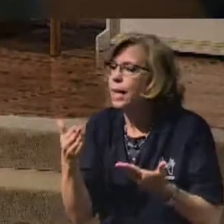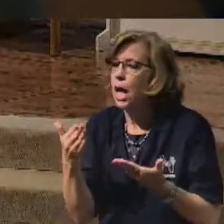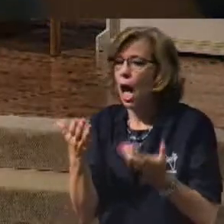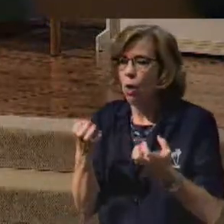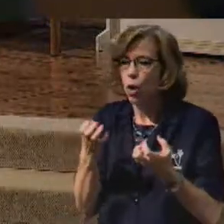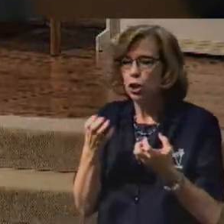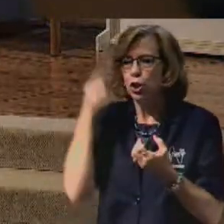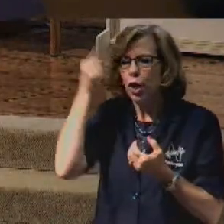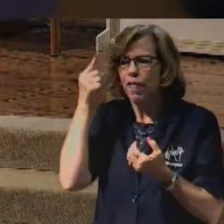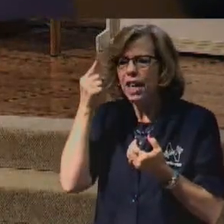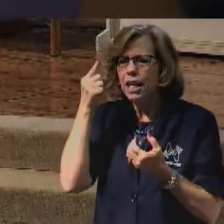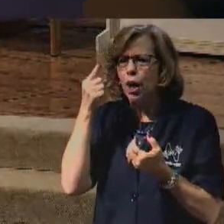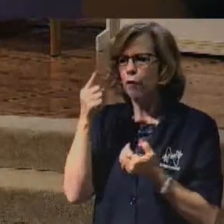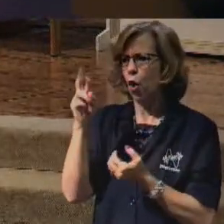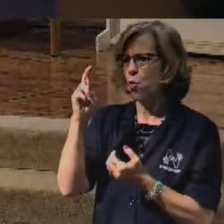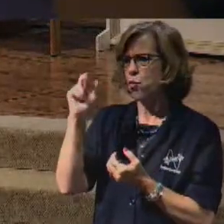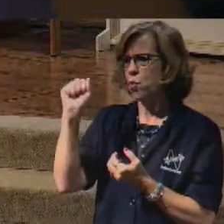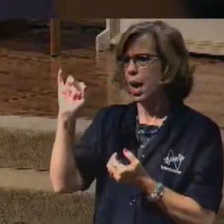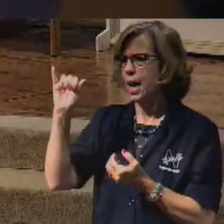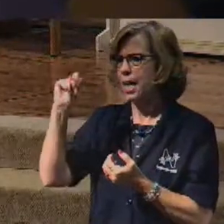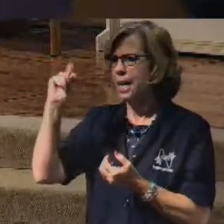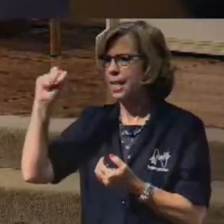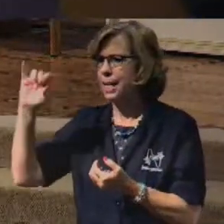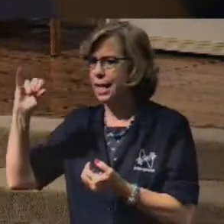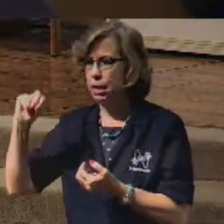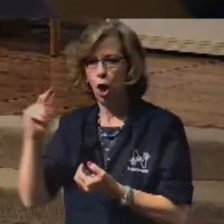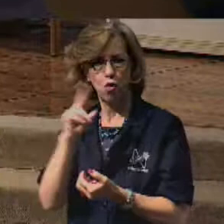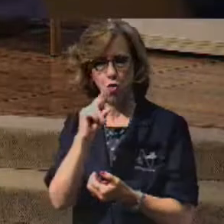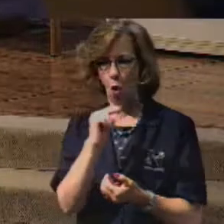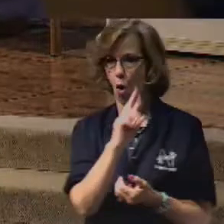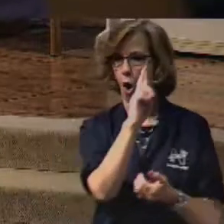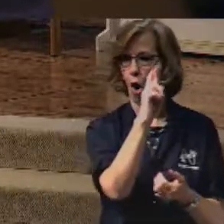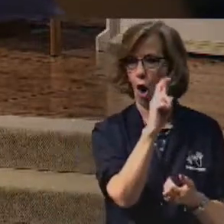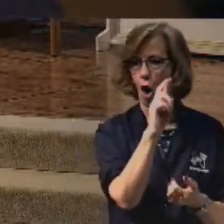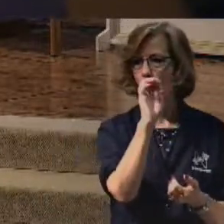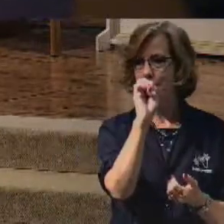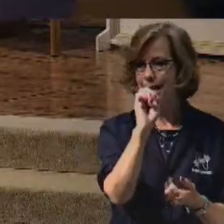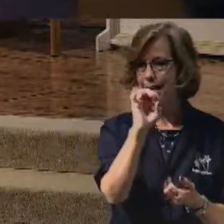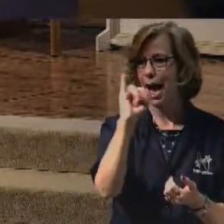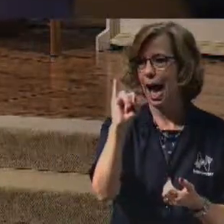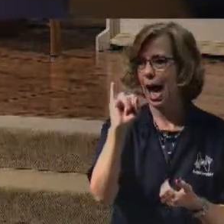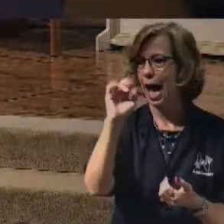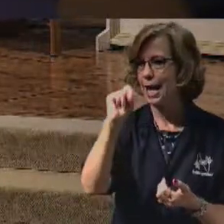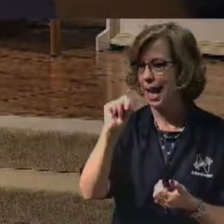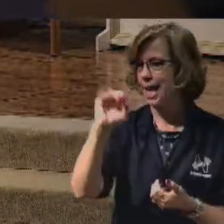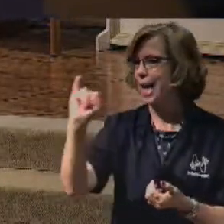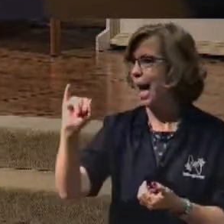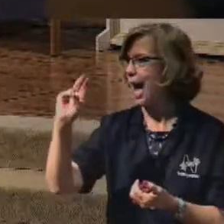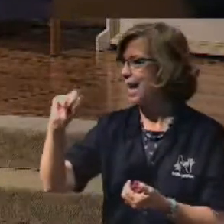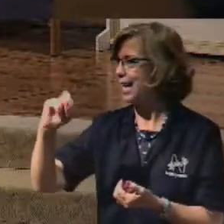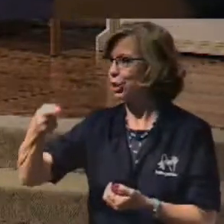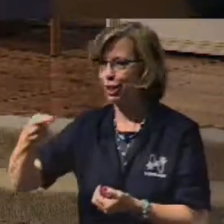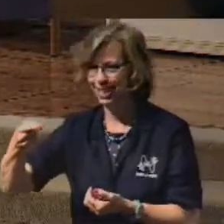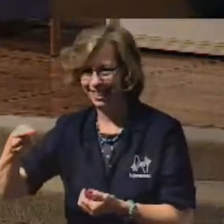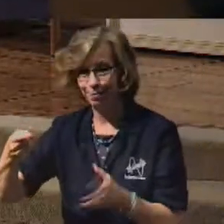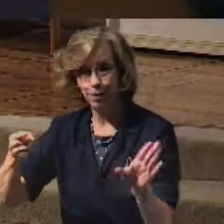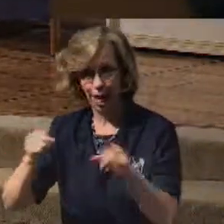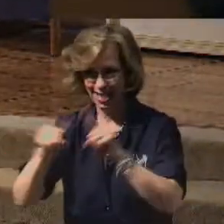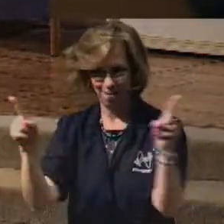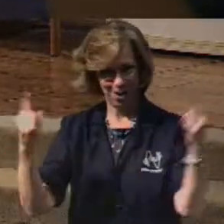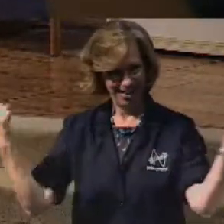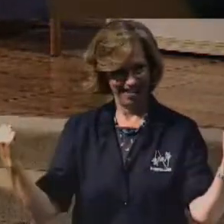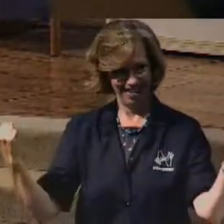the word raining differently. R-E-I-G-N-I-N-G. Raining. Still